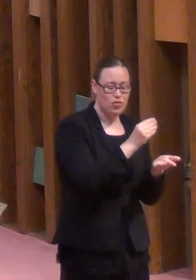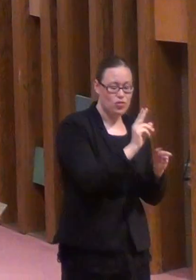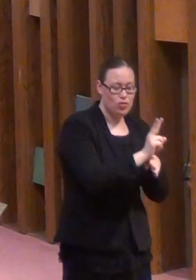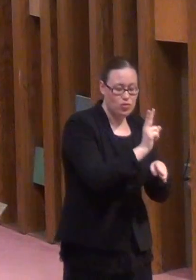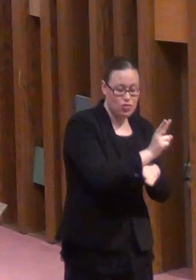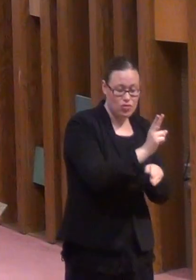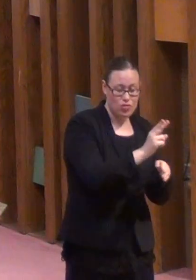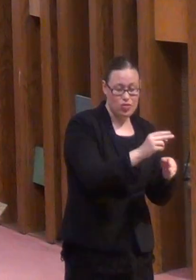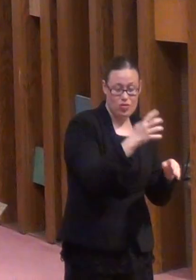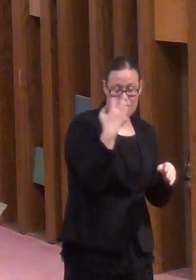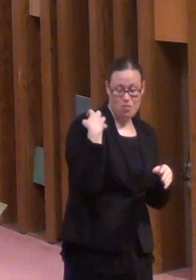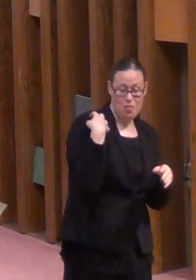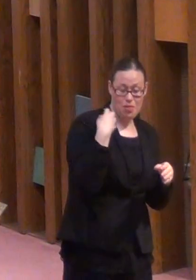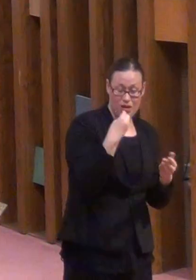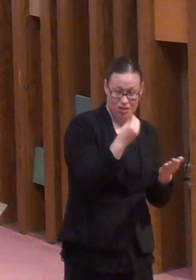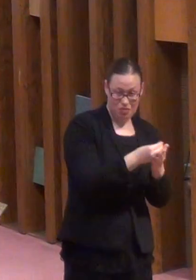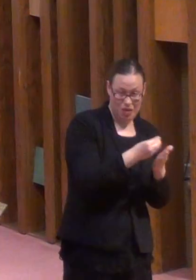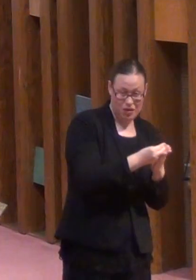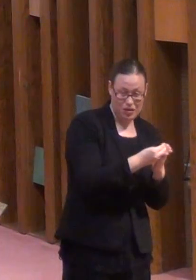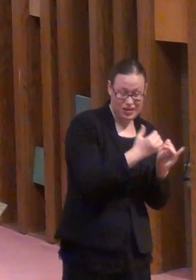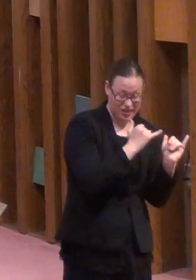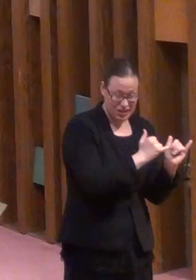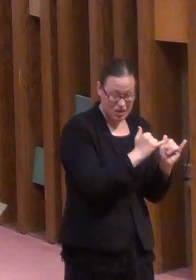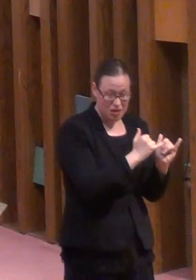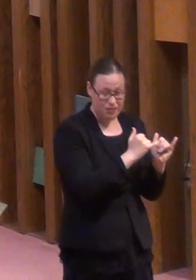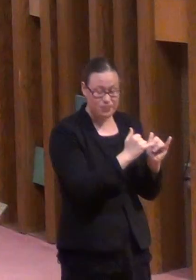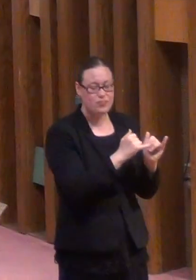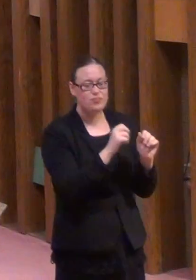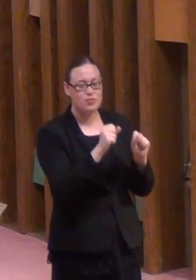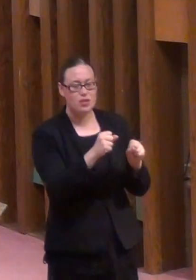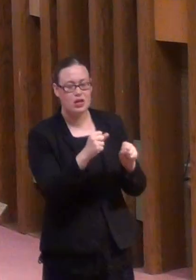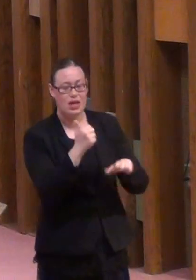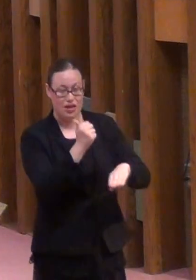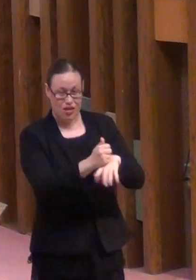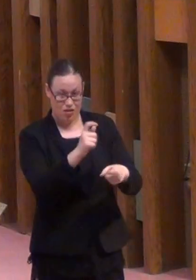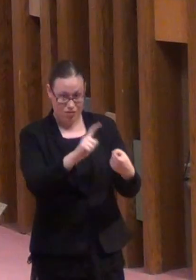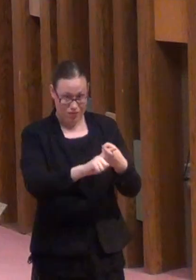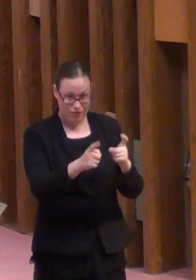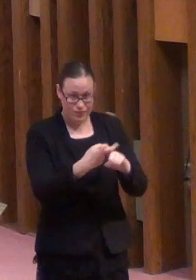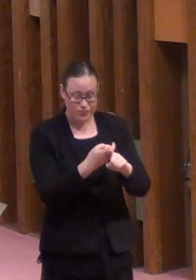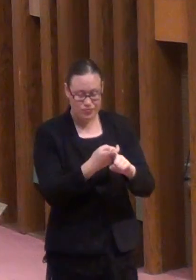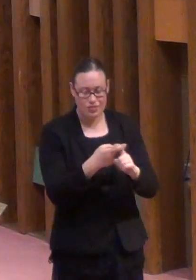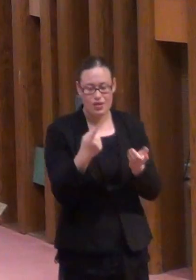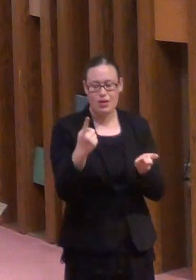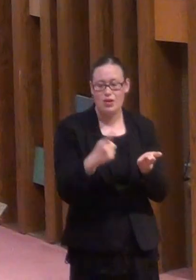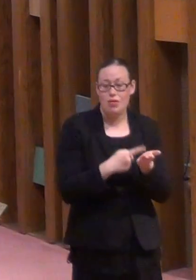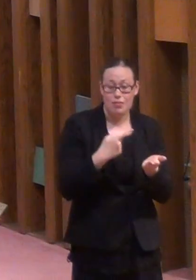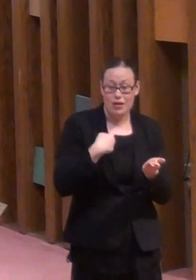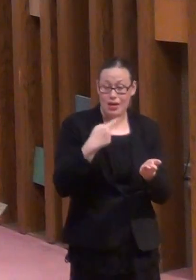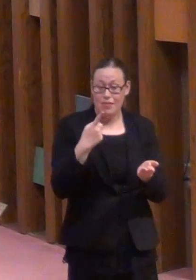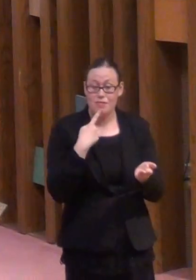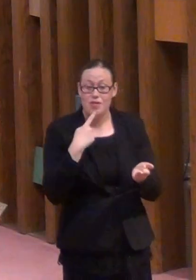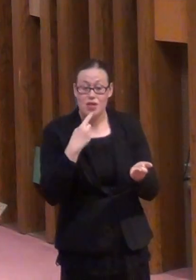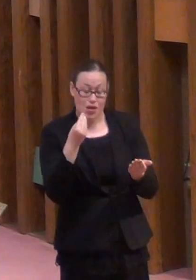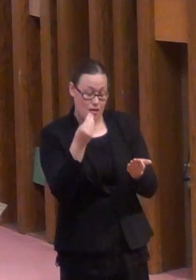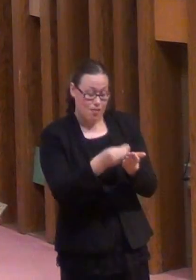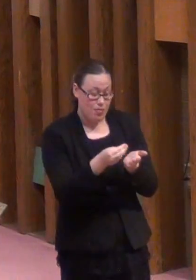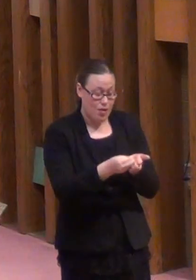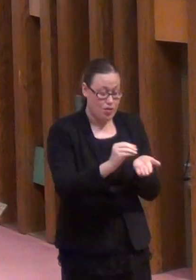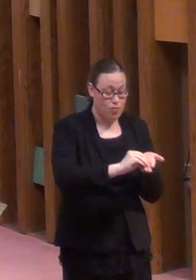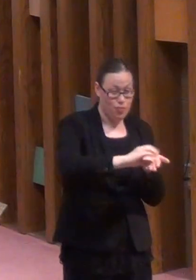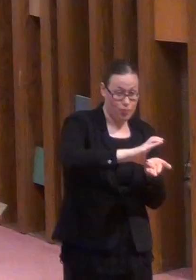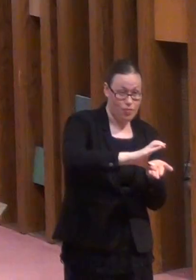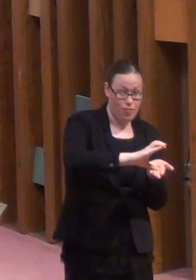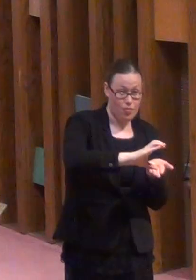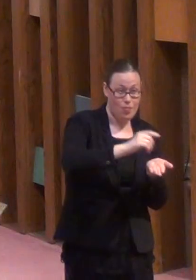for the Gospel. This is why I sometimes refer to fundraising as friend-raising. That didn't originate with